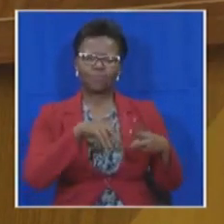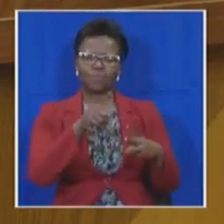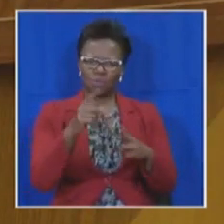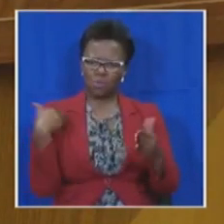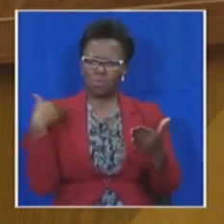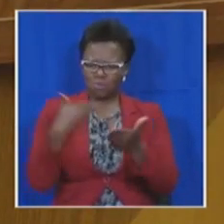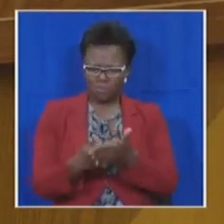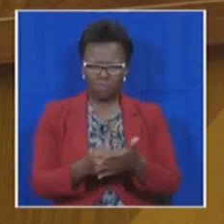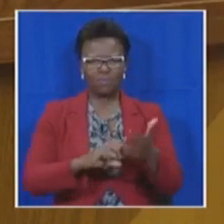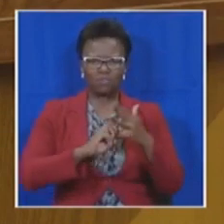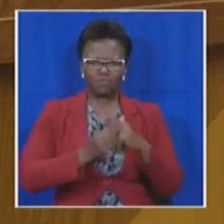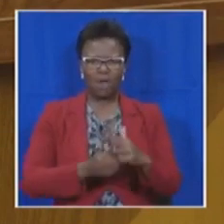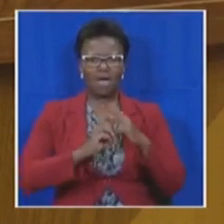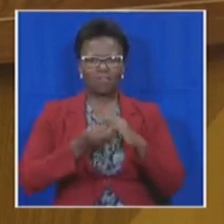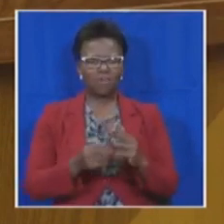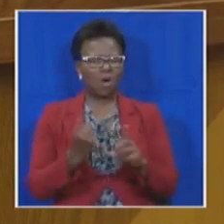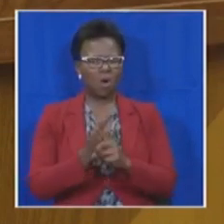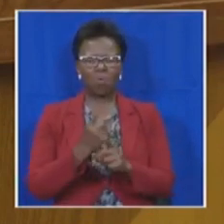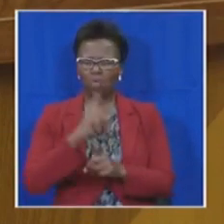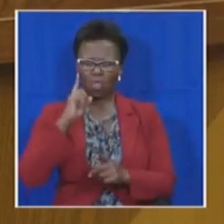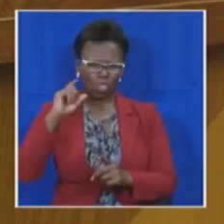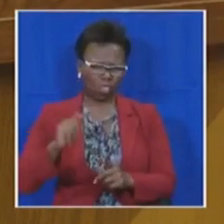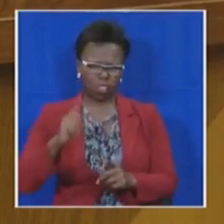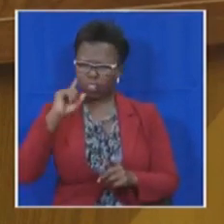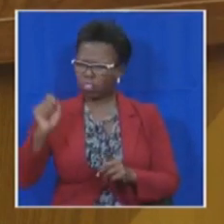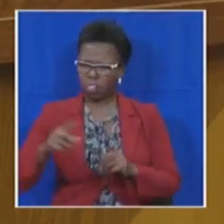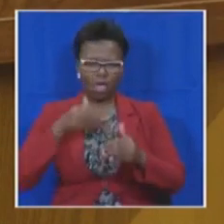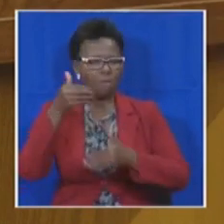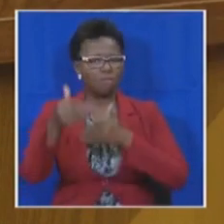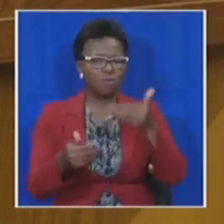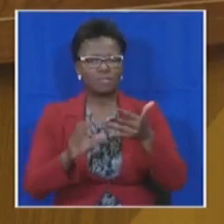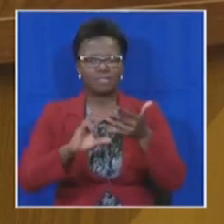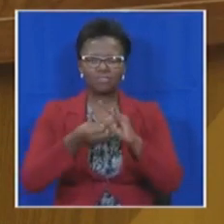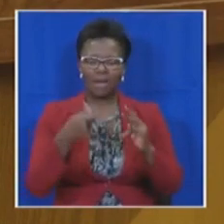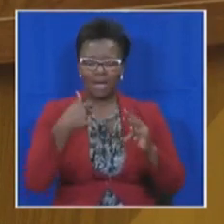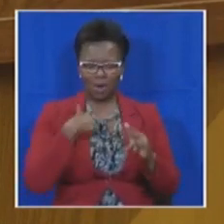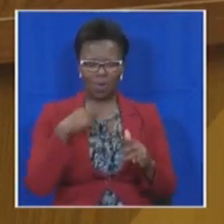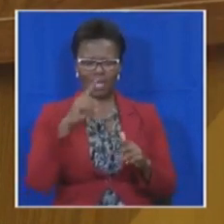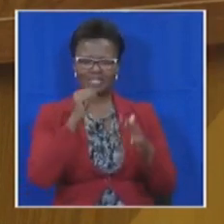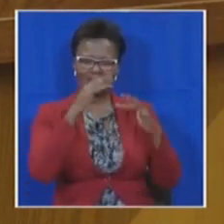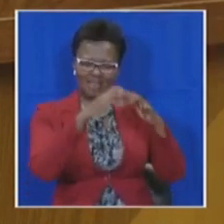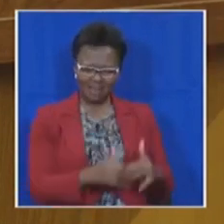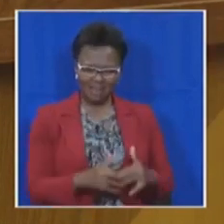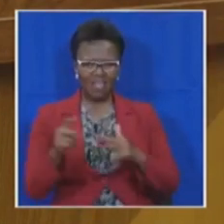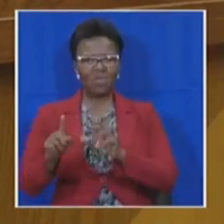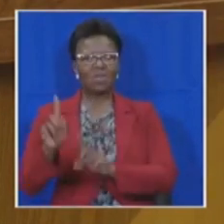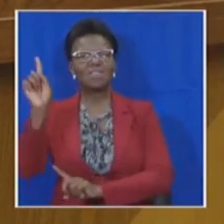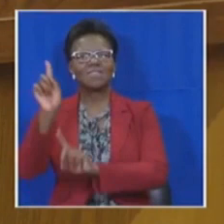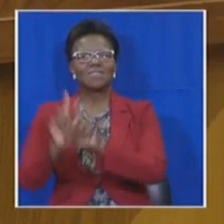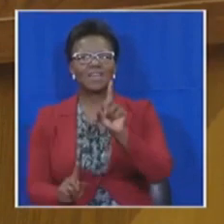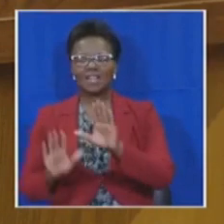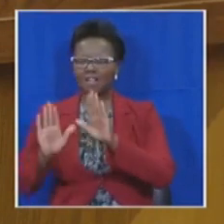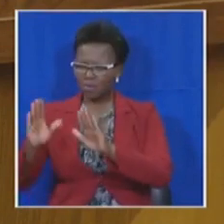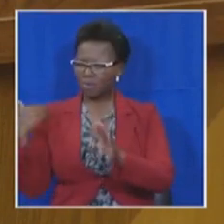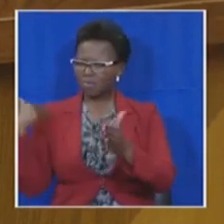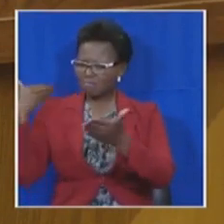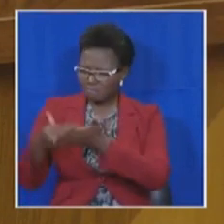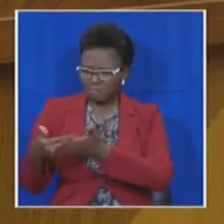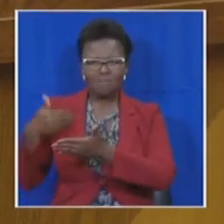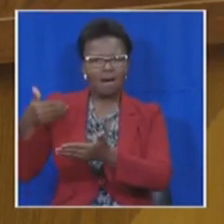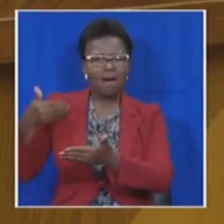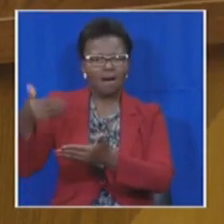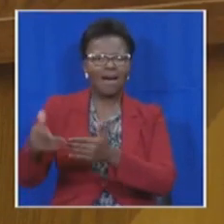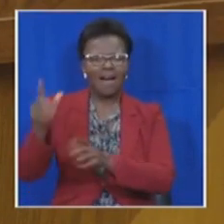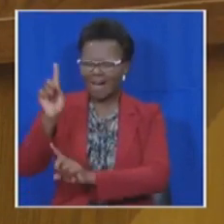trying to abuse the powers of national governments to frustrate DA governments and still you fail. You are the most consistent failures who